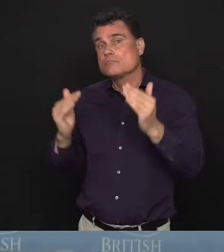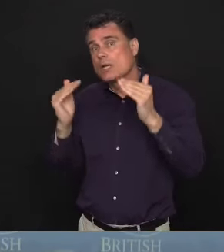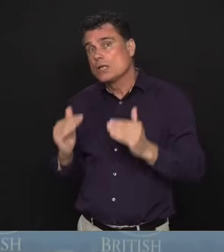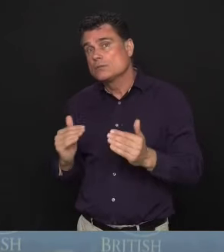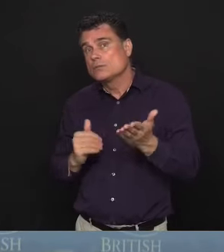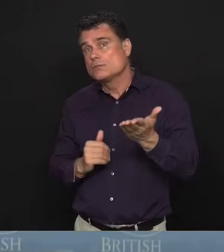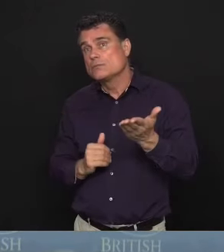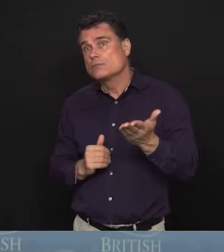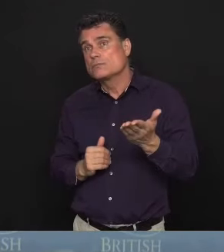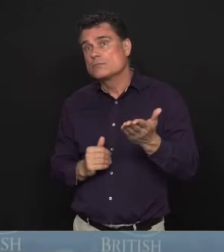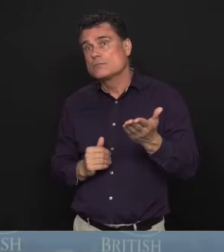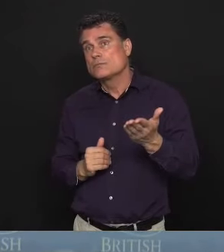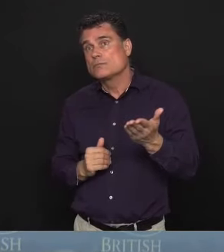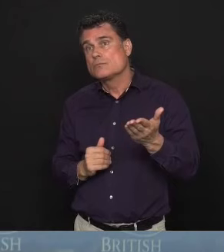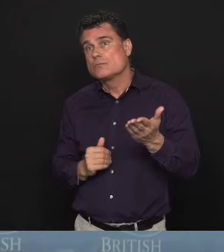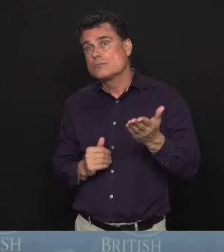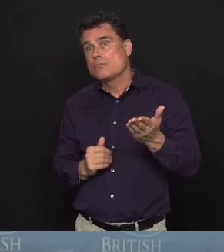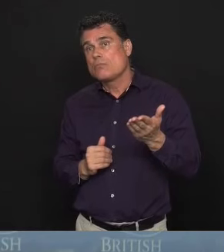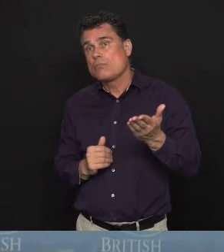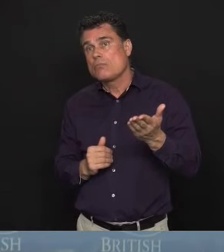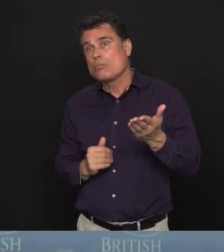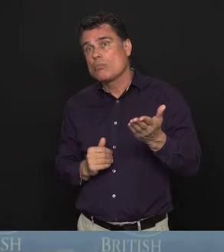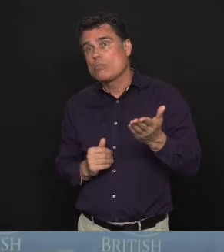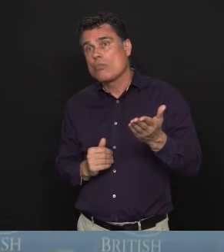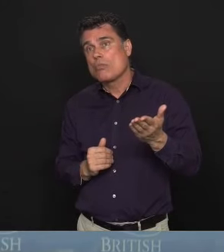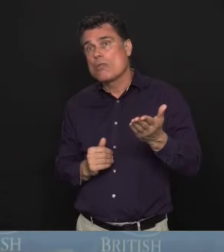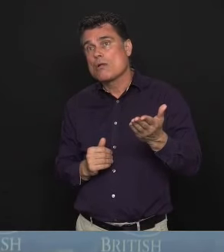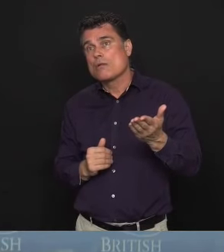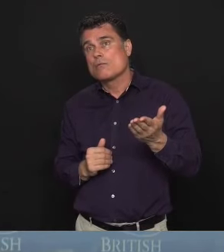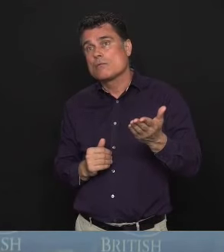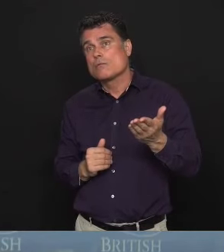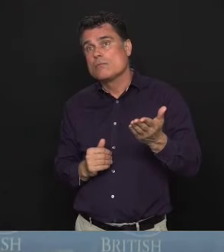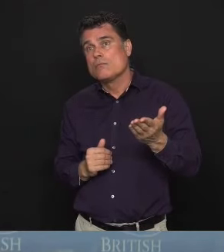Toronto Sun. Toronto Star, beg your pardon.